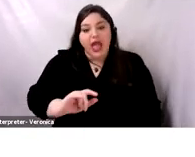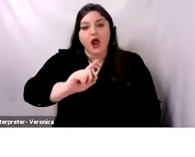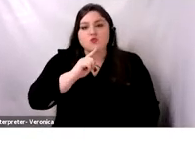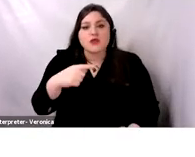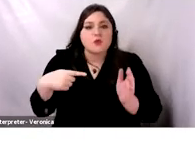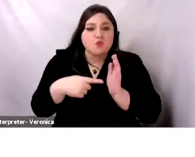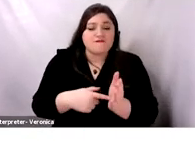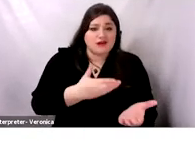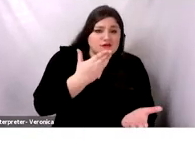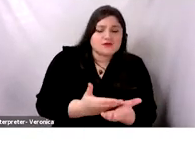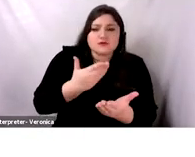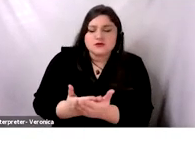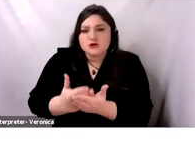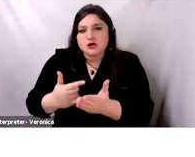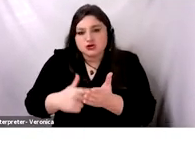Abbasir Baghdad.